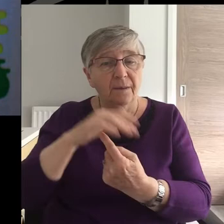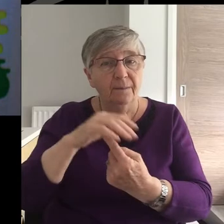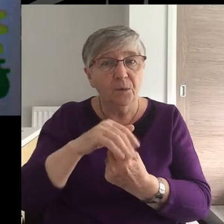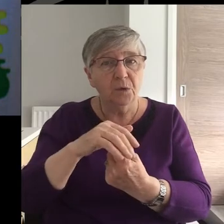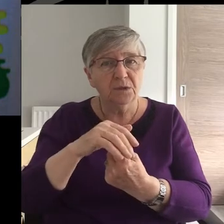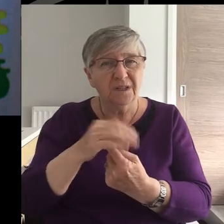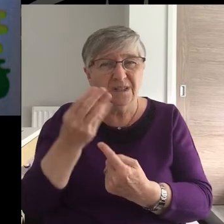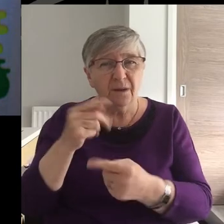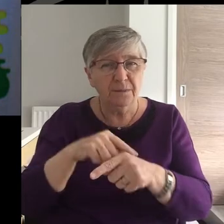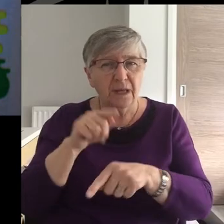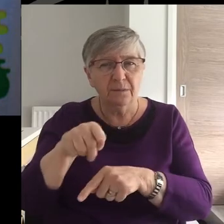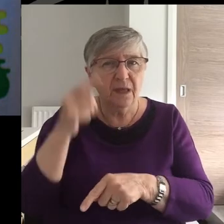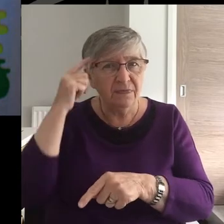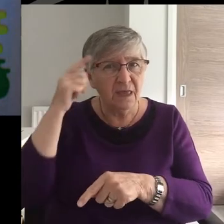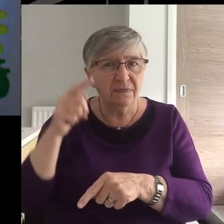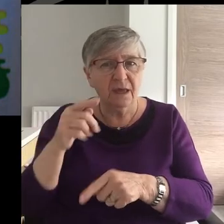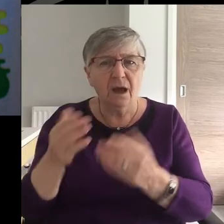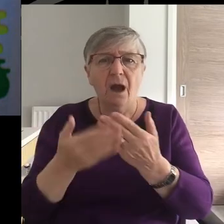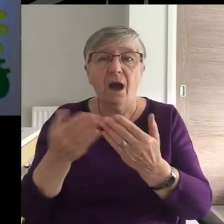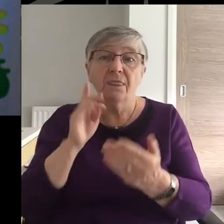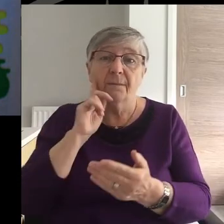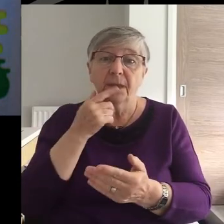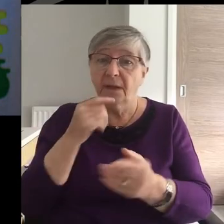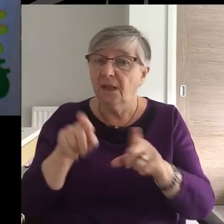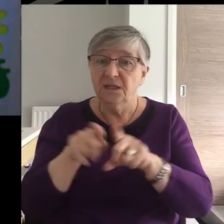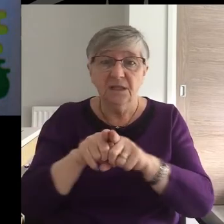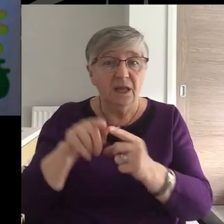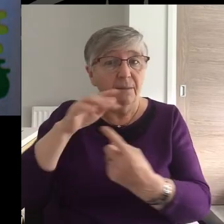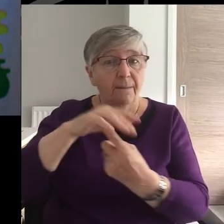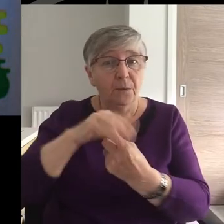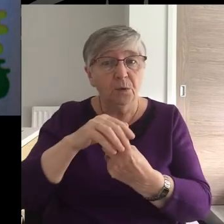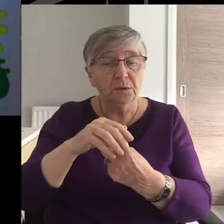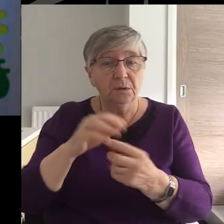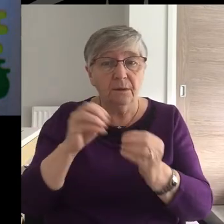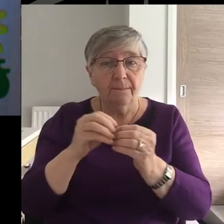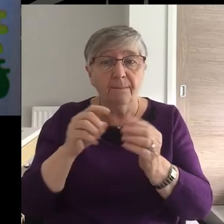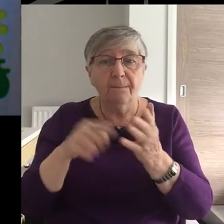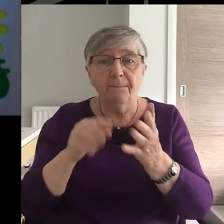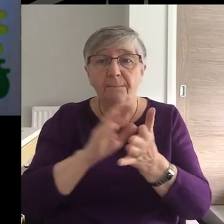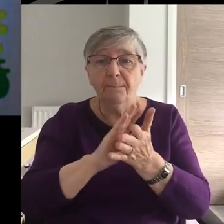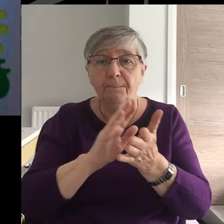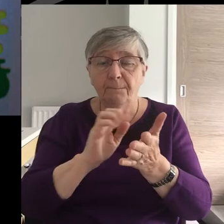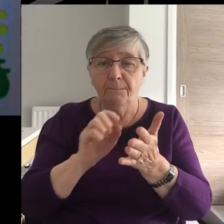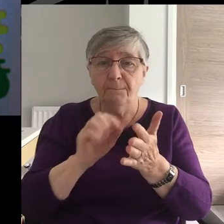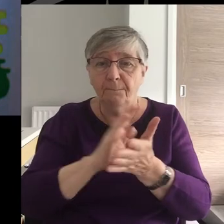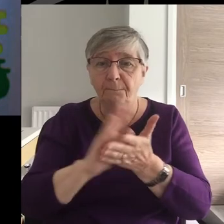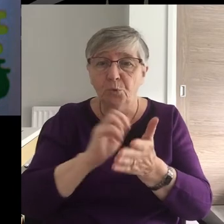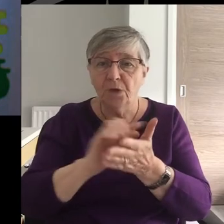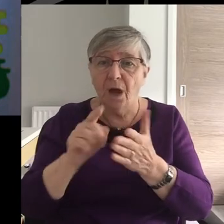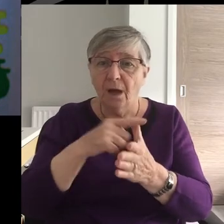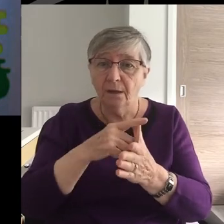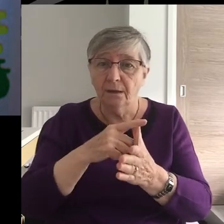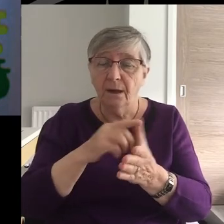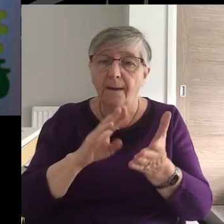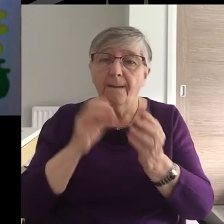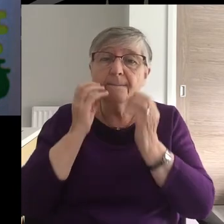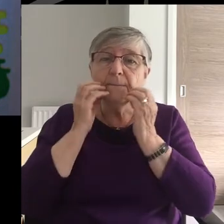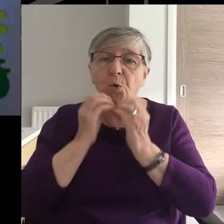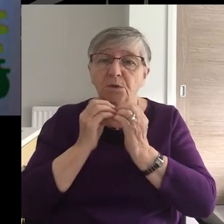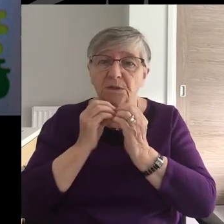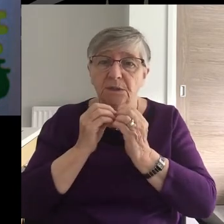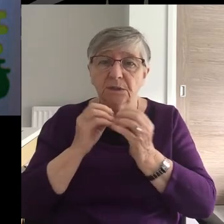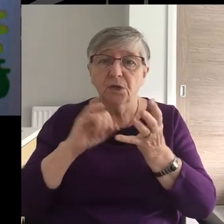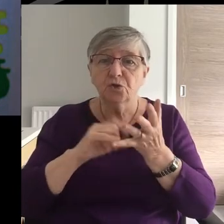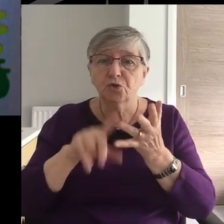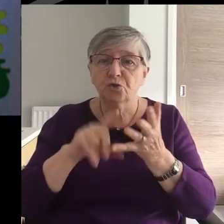be equally important in his company. Buddha, Moses, Socrates, and